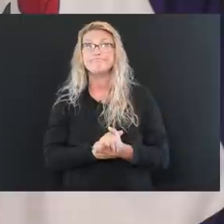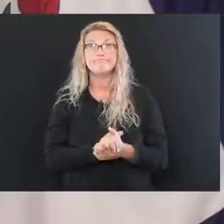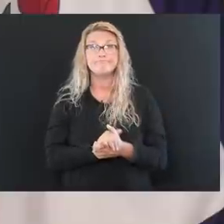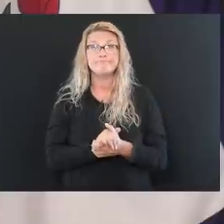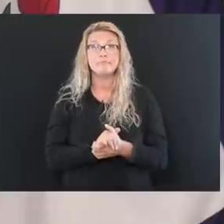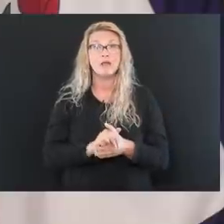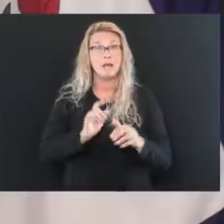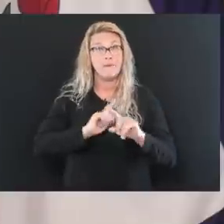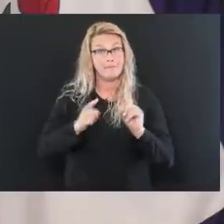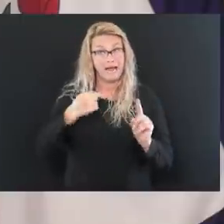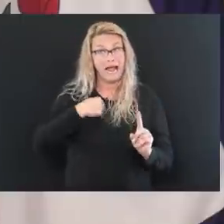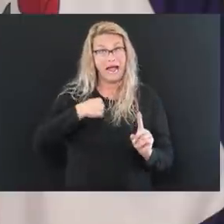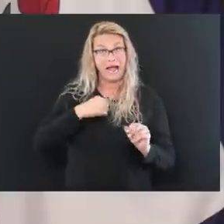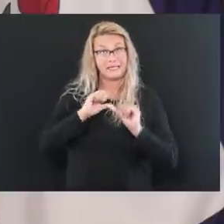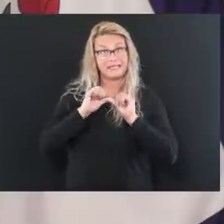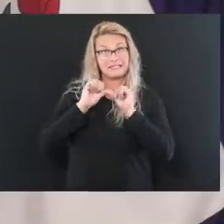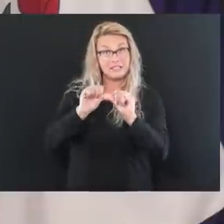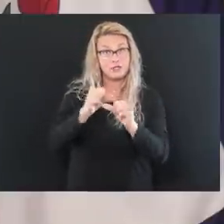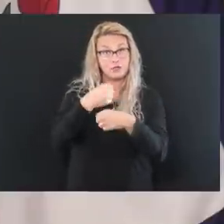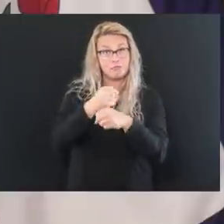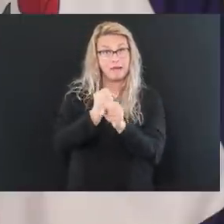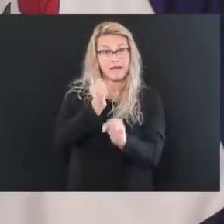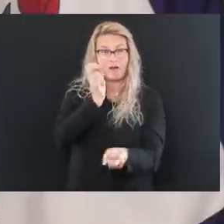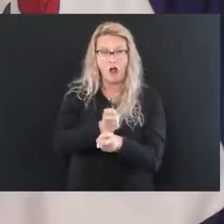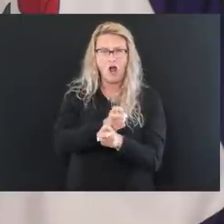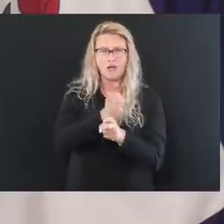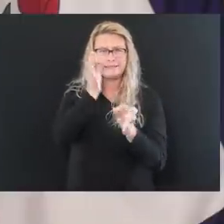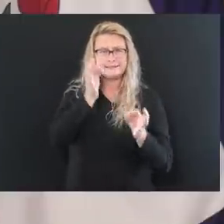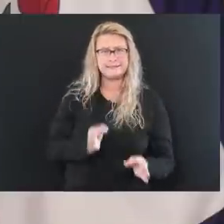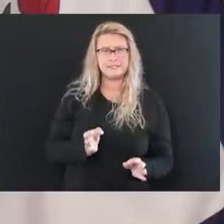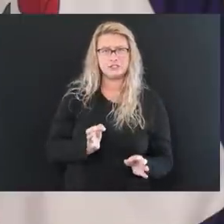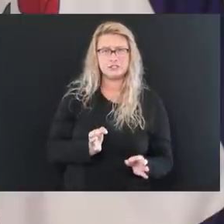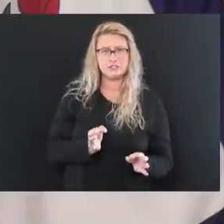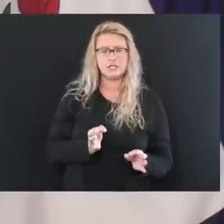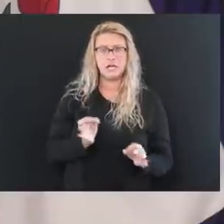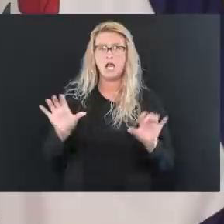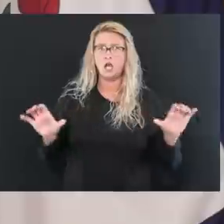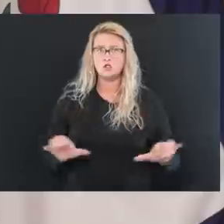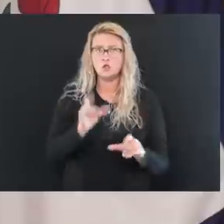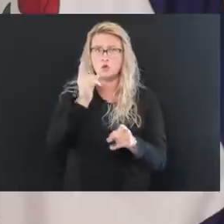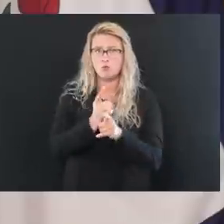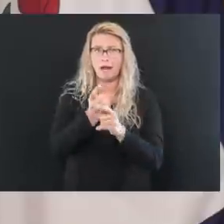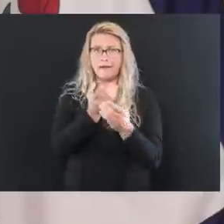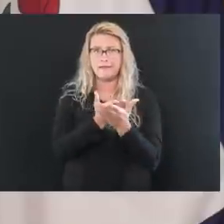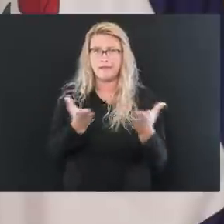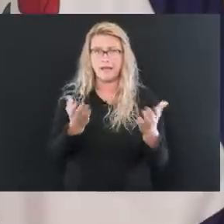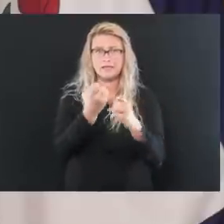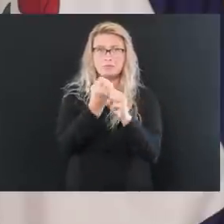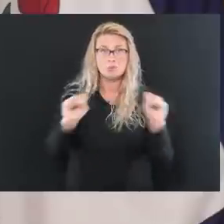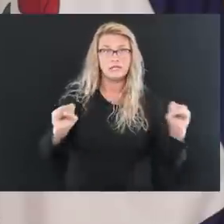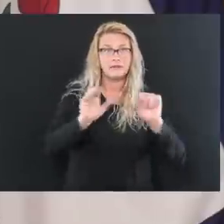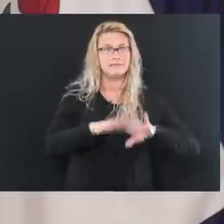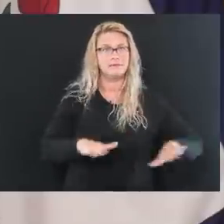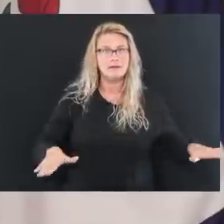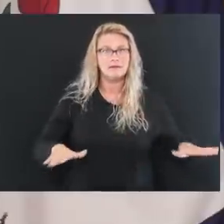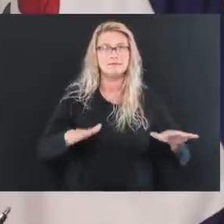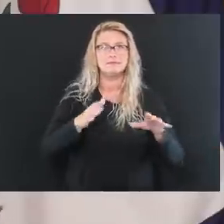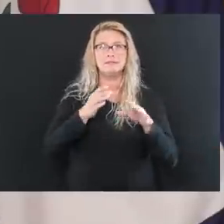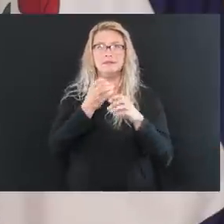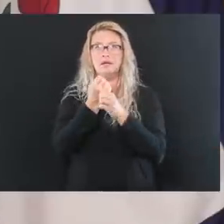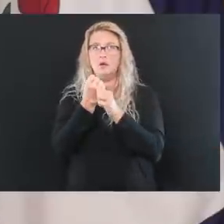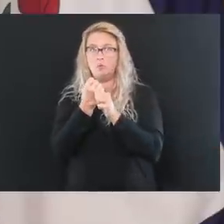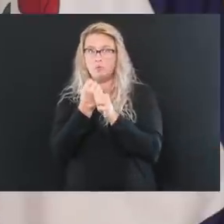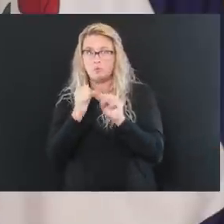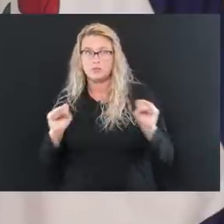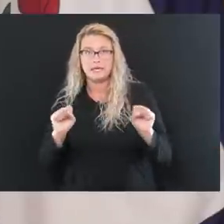uh, but I'm going to continue to make tough decisions and I'm going to continue to do the right thing to try to protect our kids, to try to try